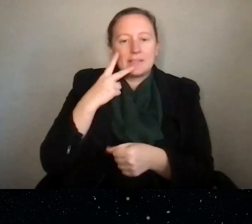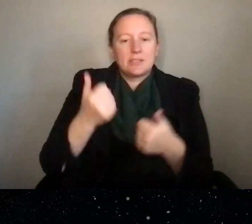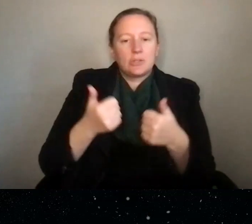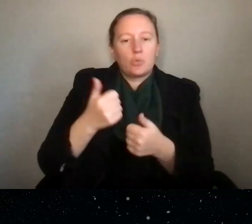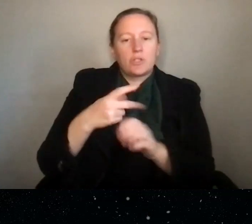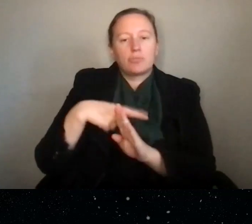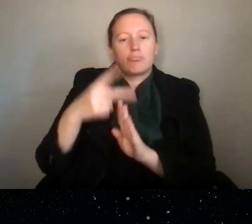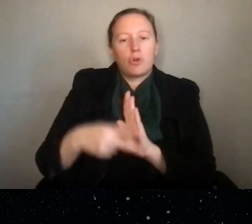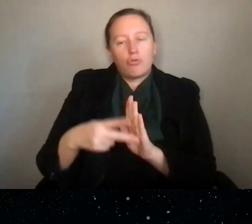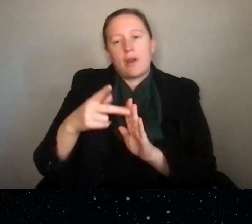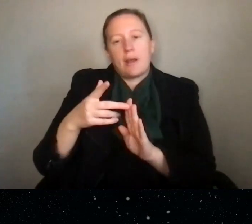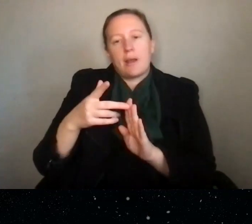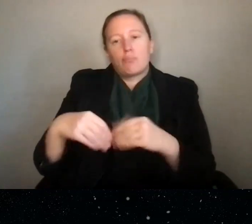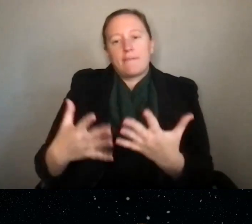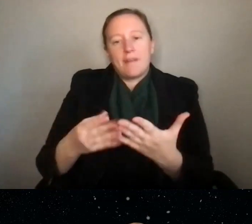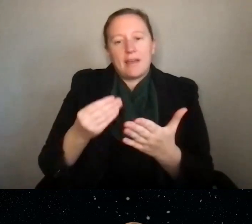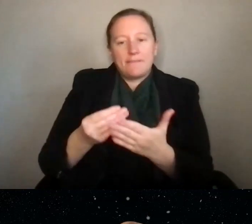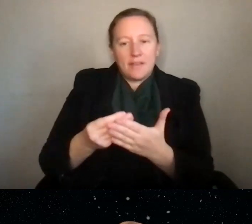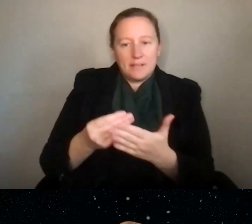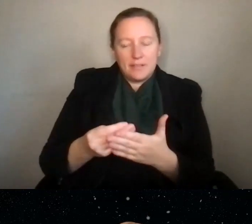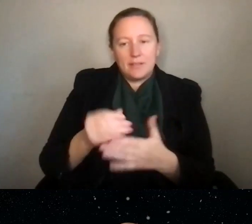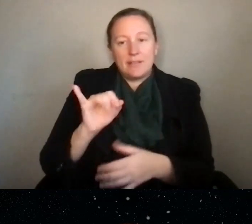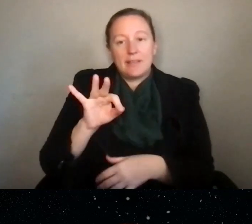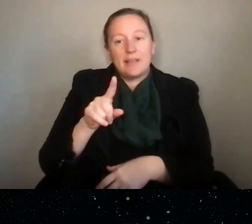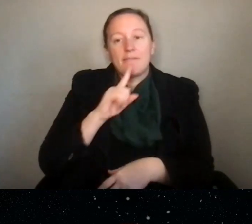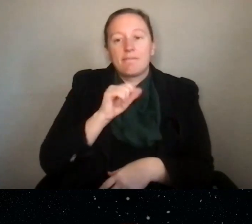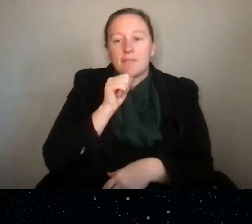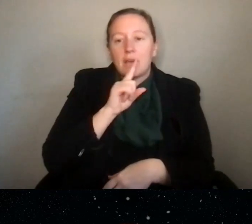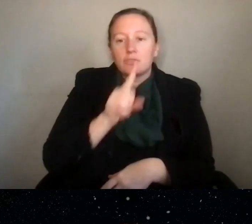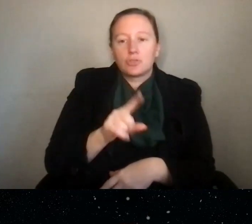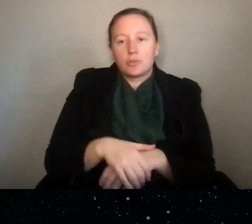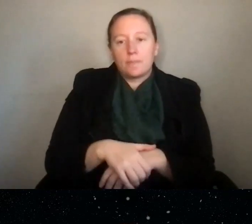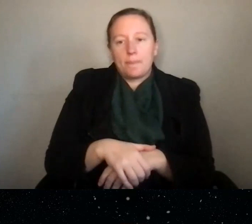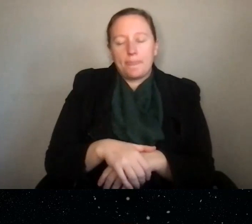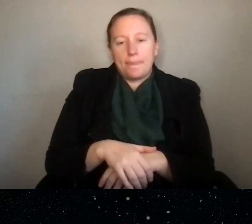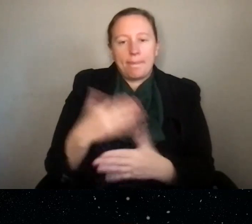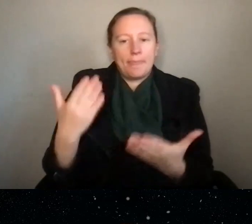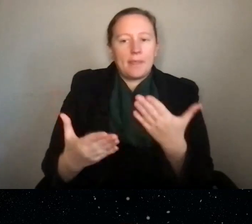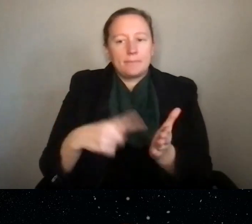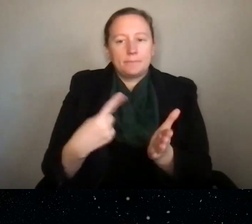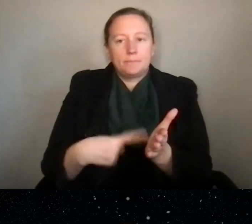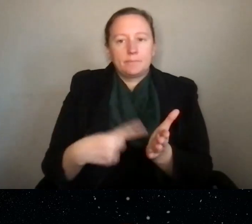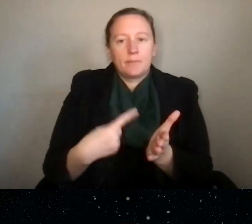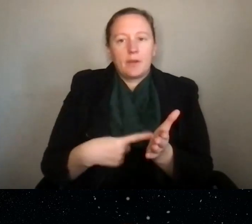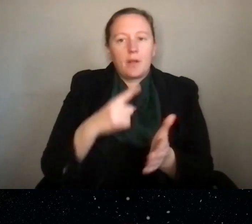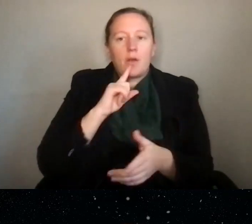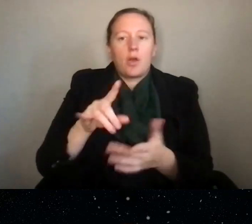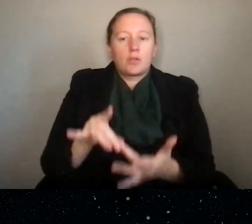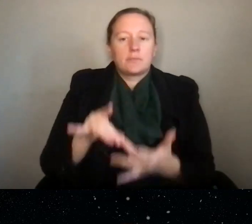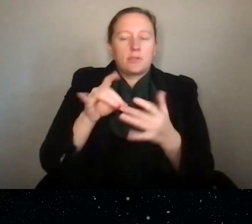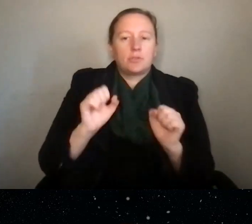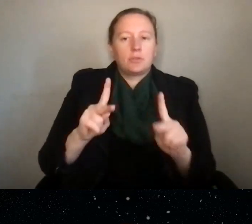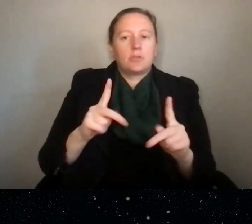fund it and reach out to them if you're not sure from the beginning. There also may be sometimes there are special opportunities